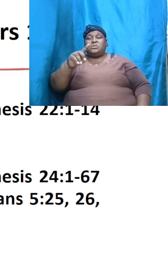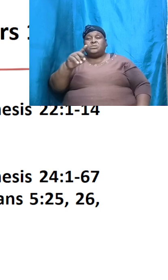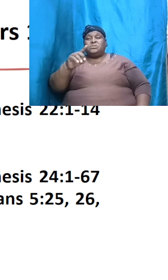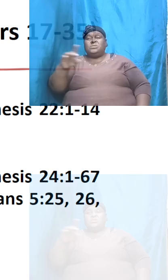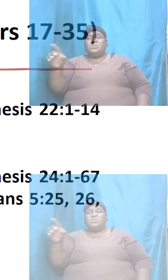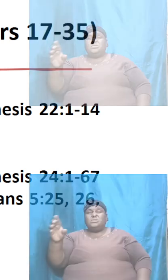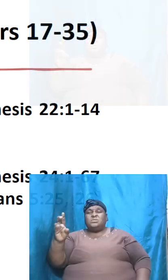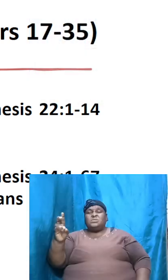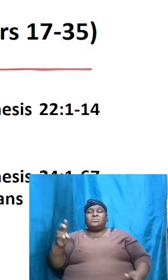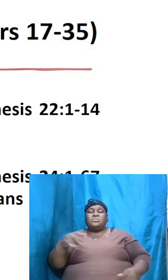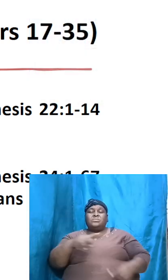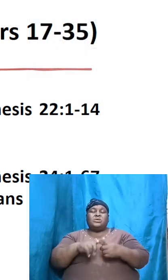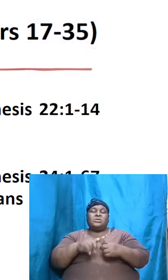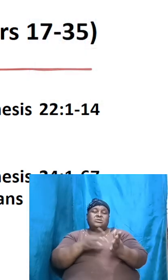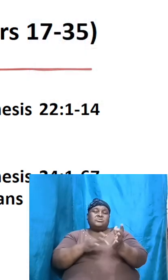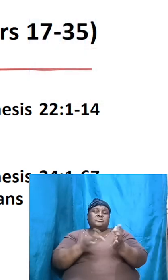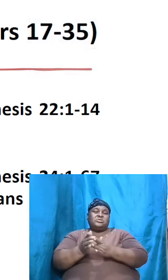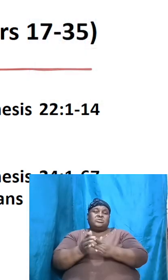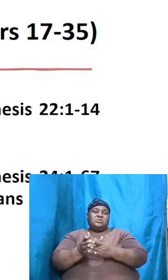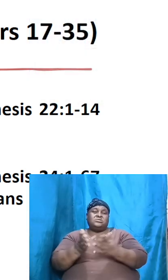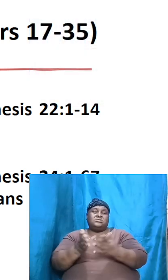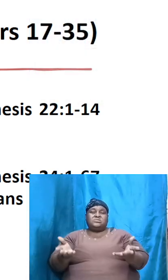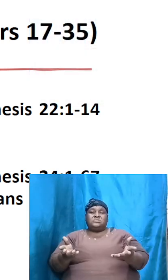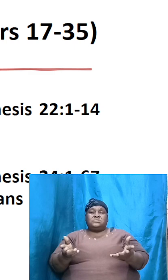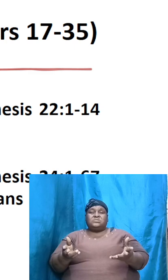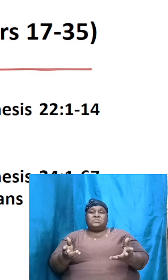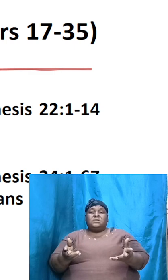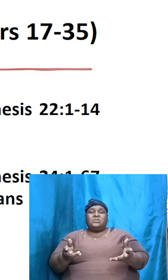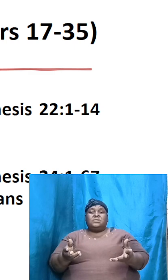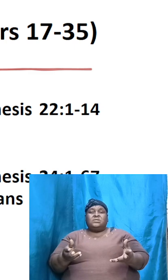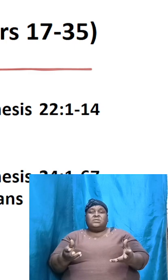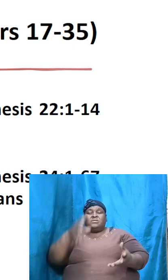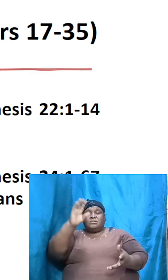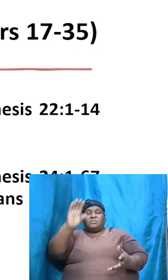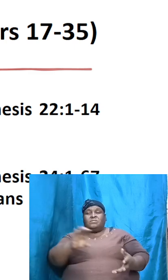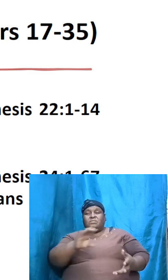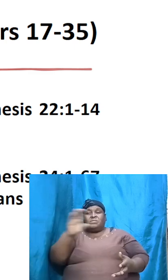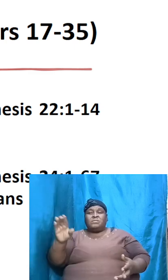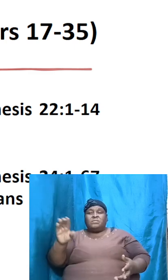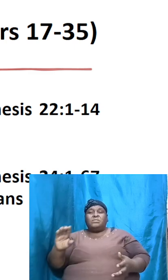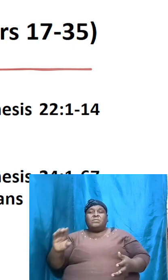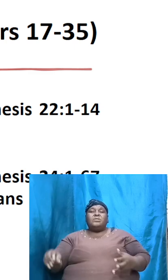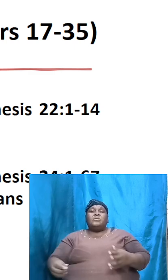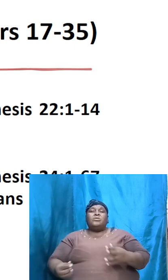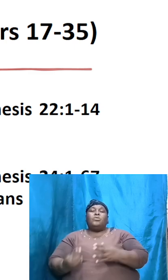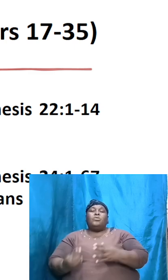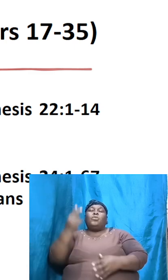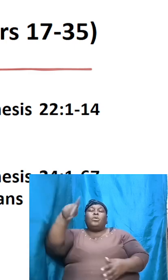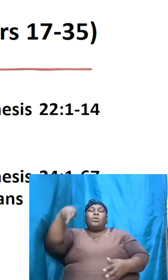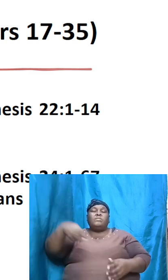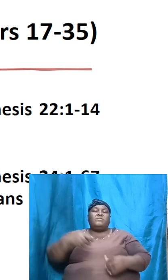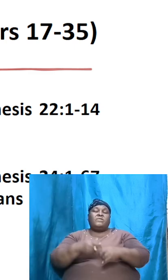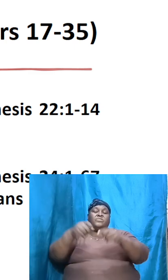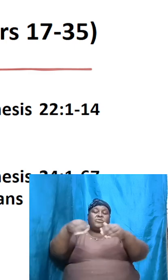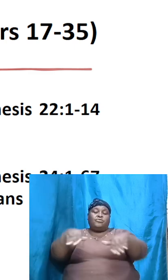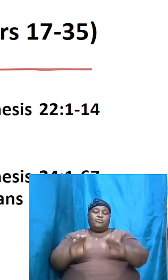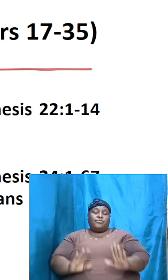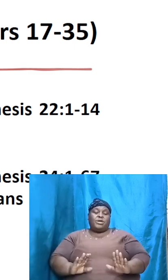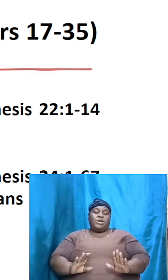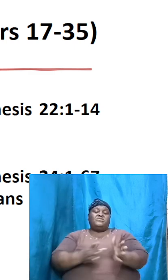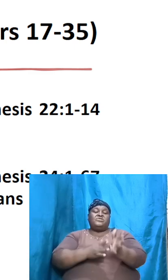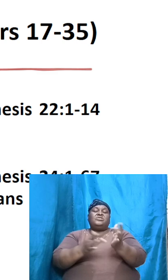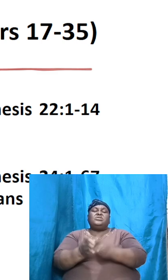his death on the cross Matthew 28 up from the grave he arose he was